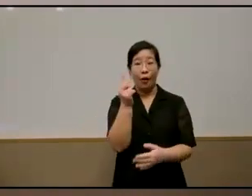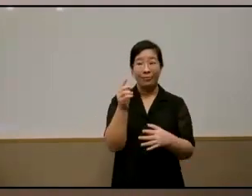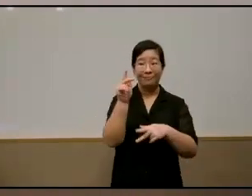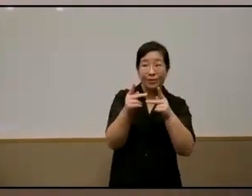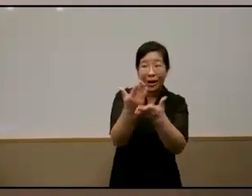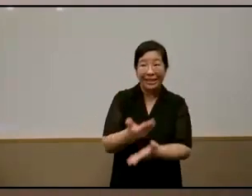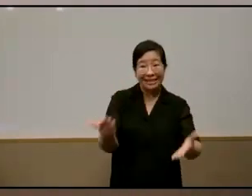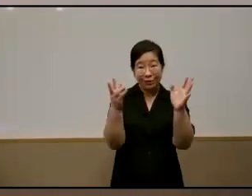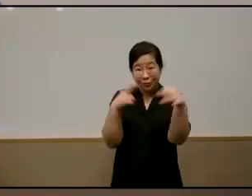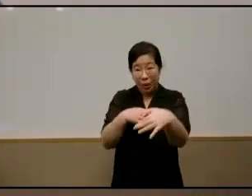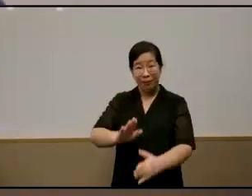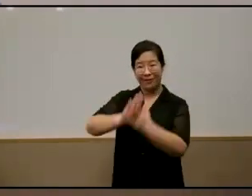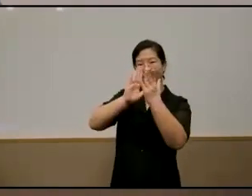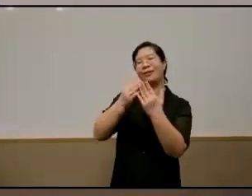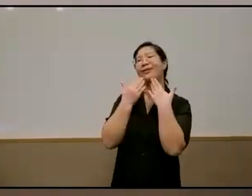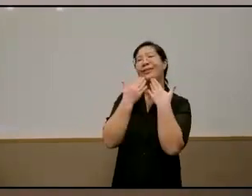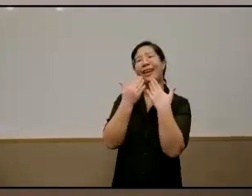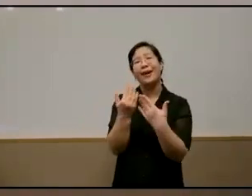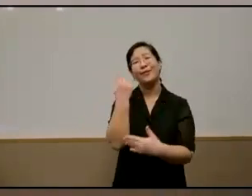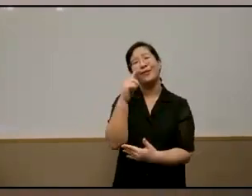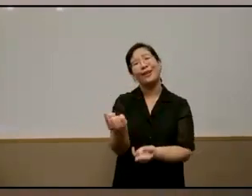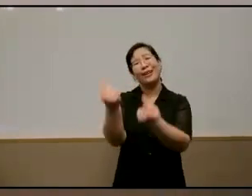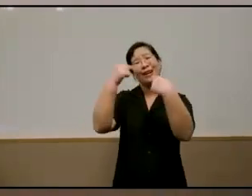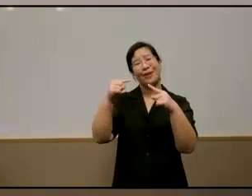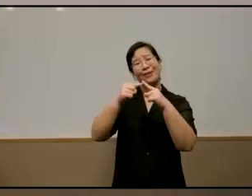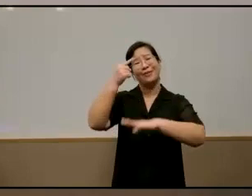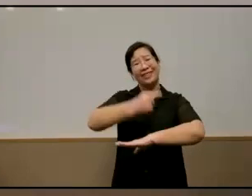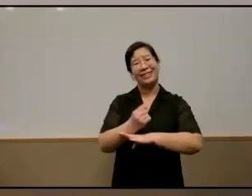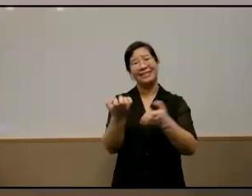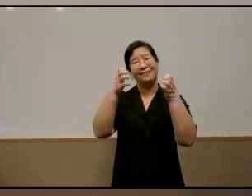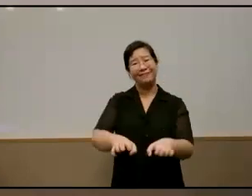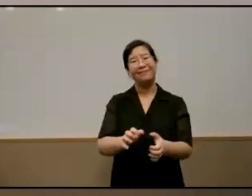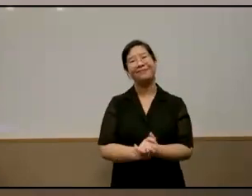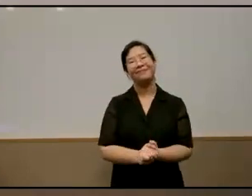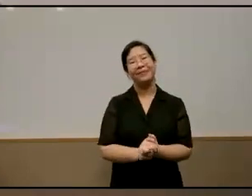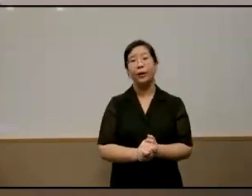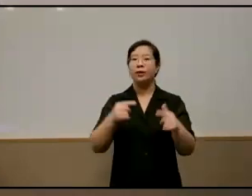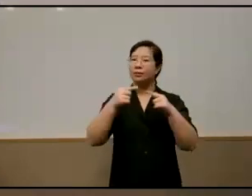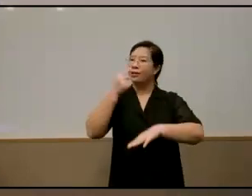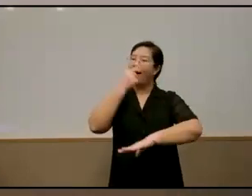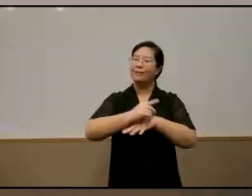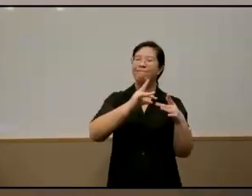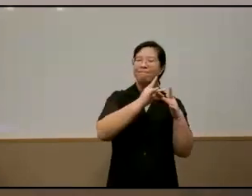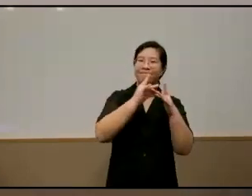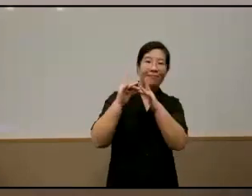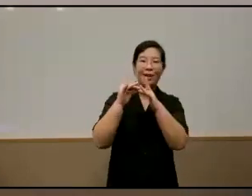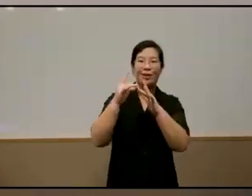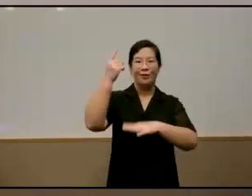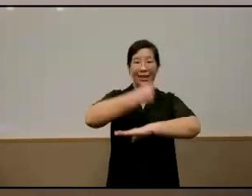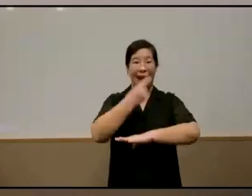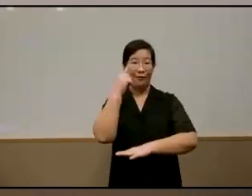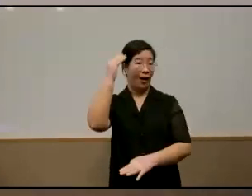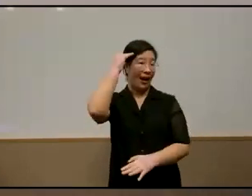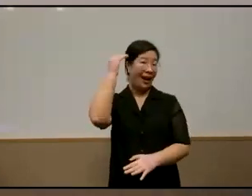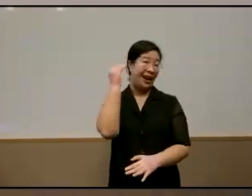room thank you so much for joining us during today's session today's a very special day for us at the head foundation